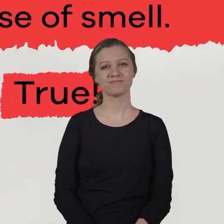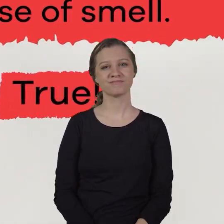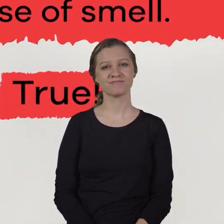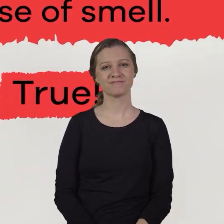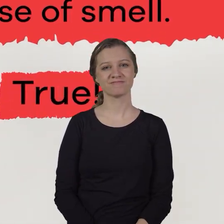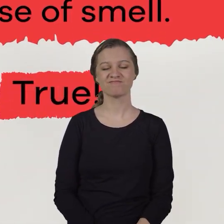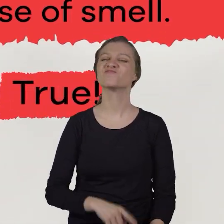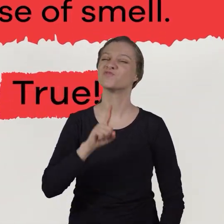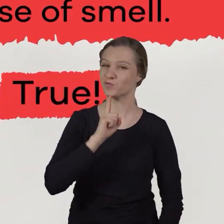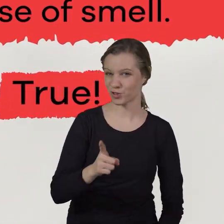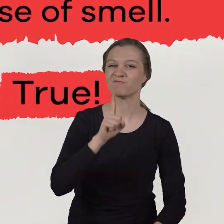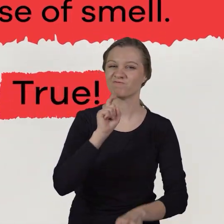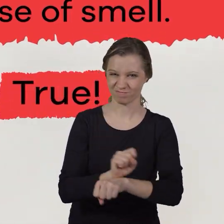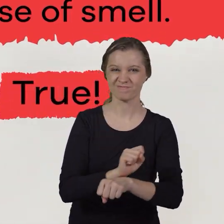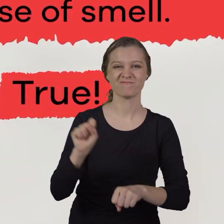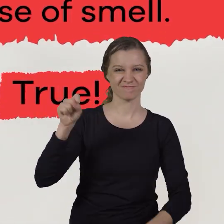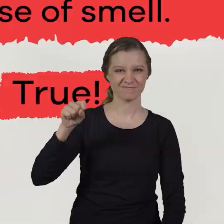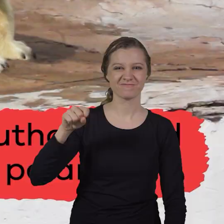True